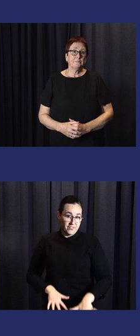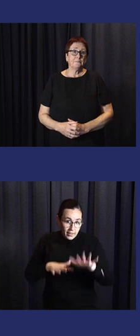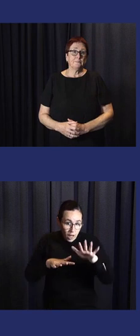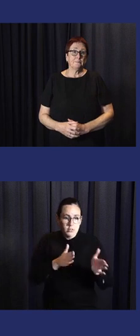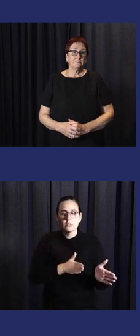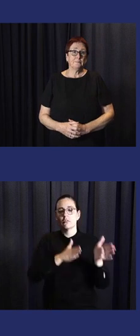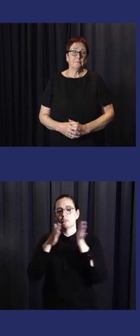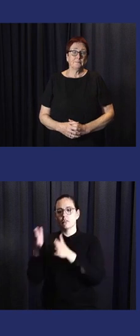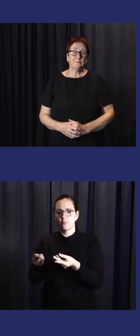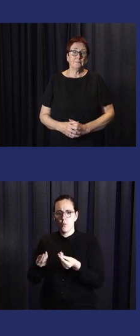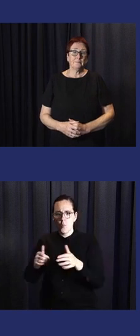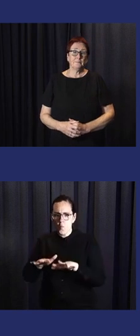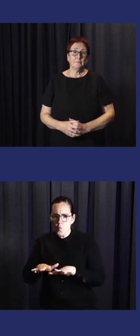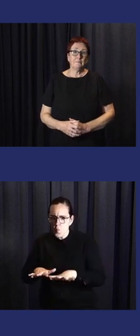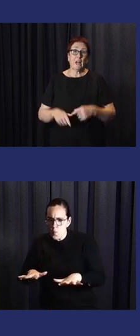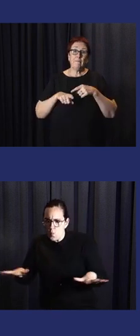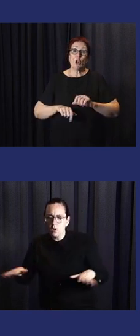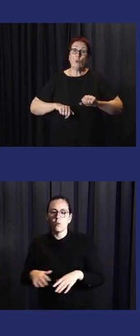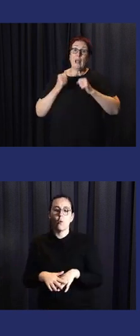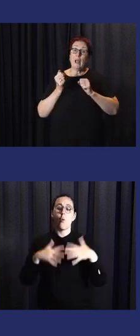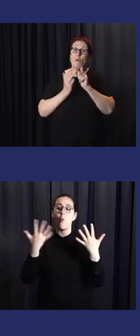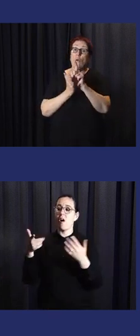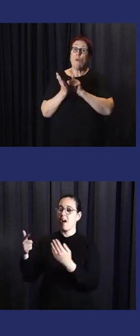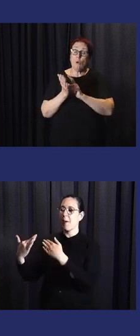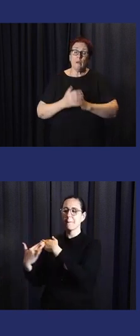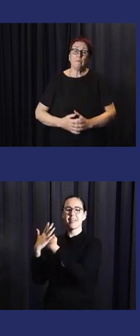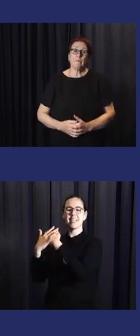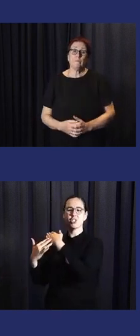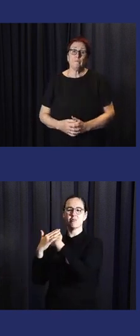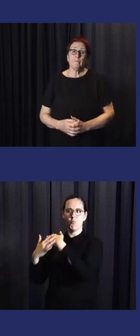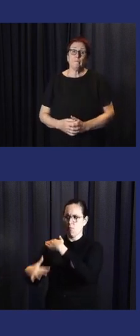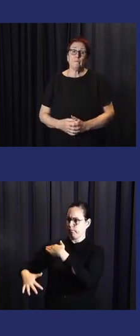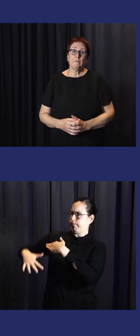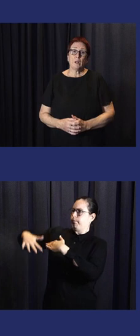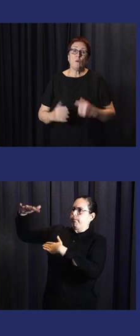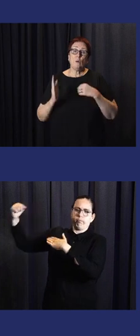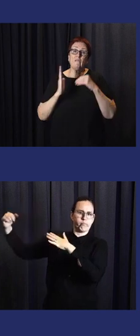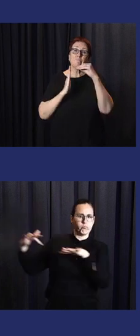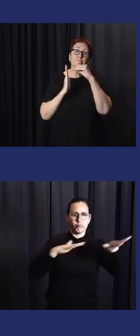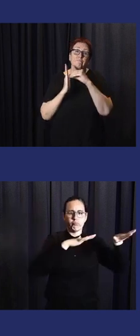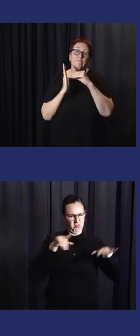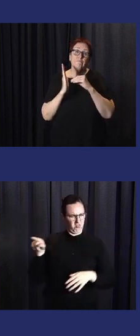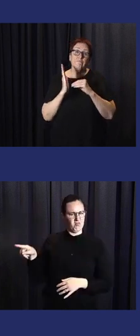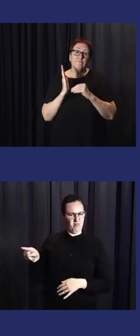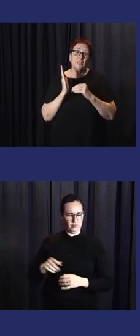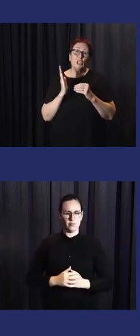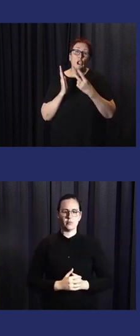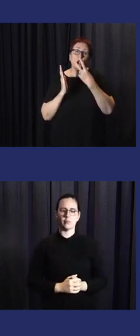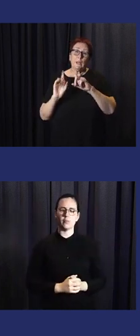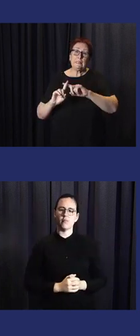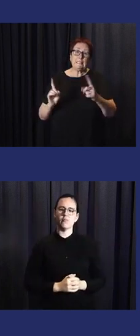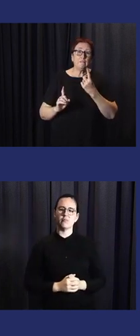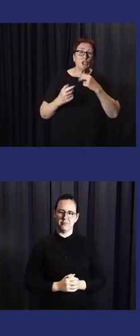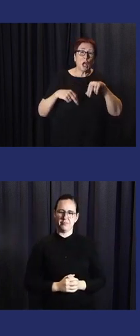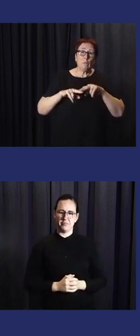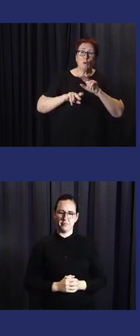salty water intrusion, high tide, etc. And by our law, we